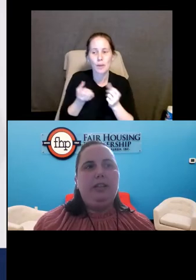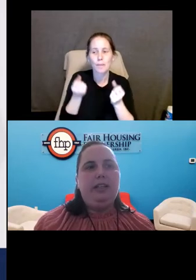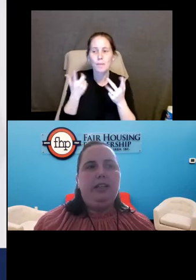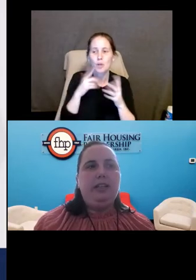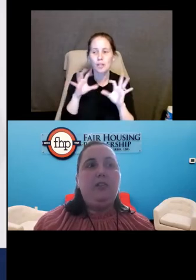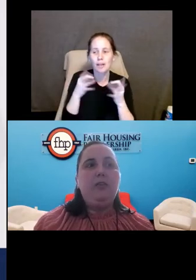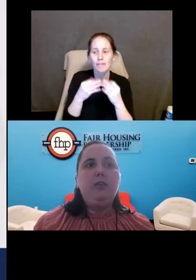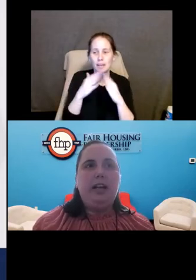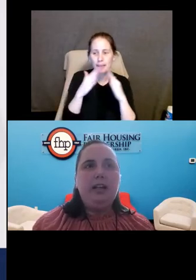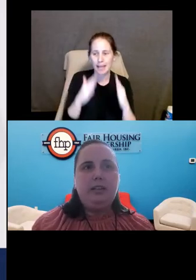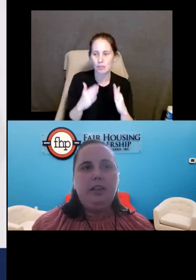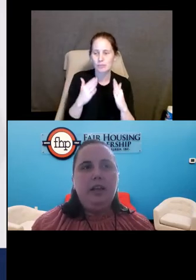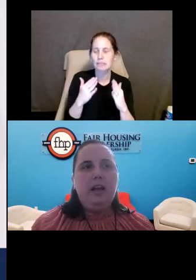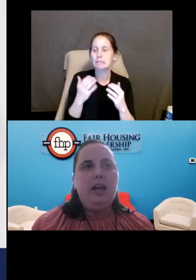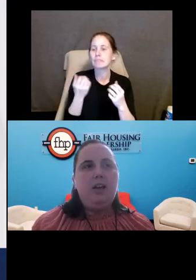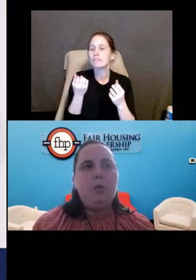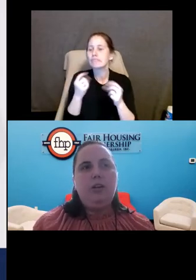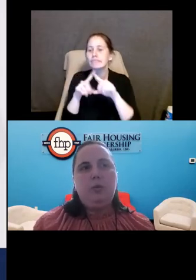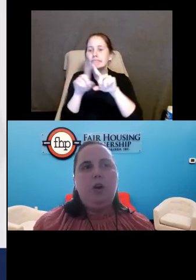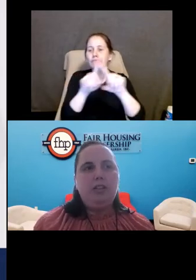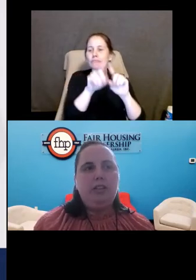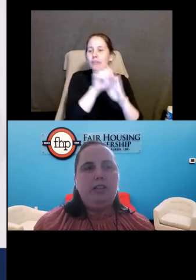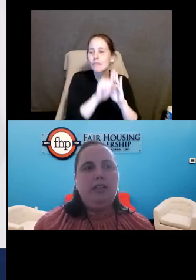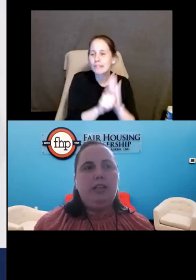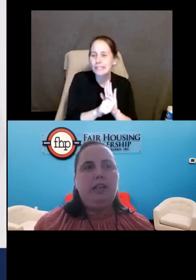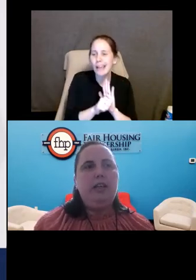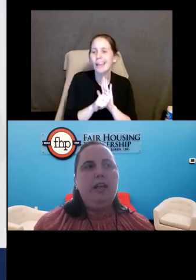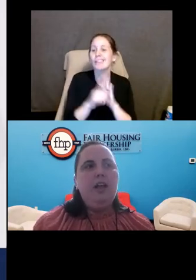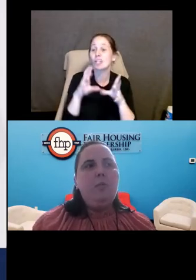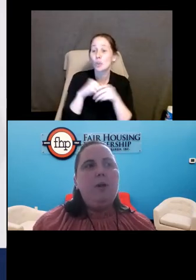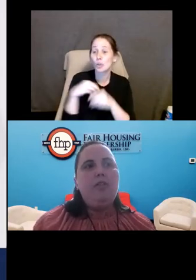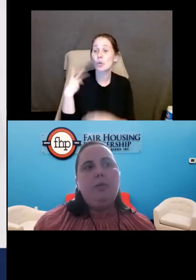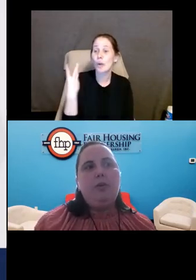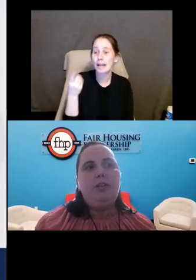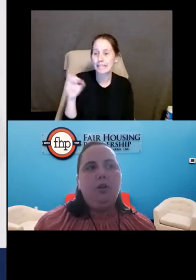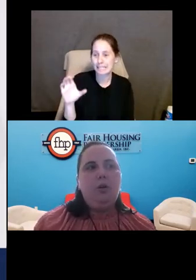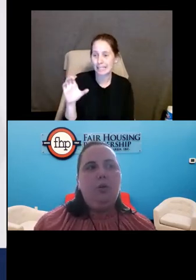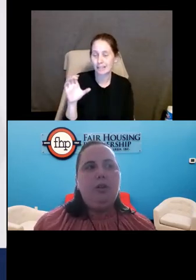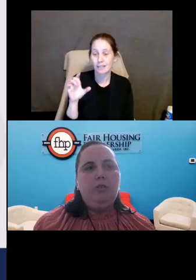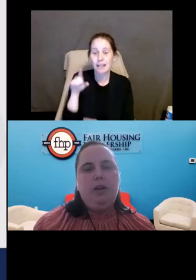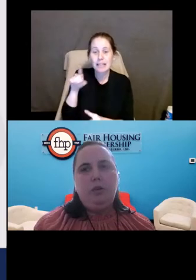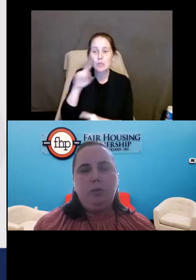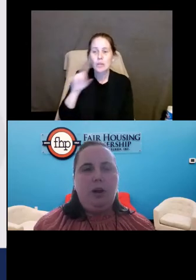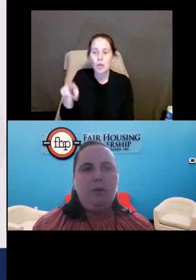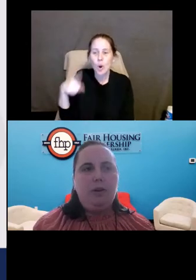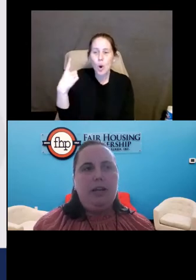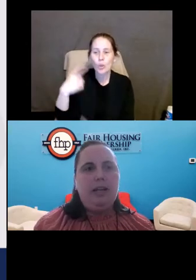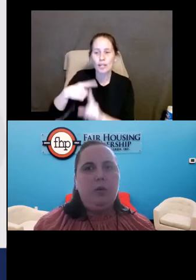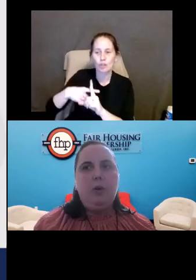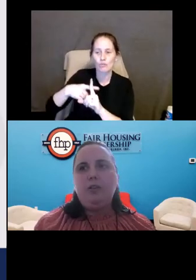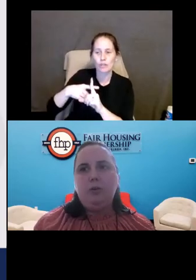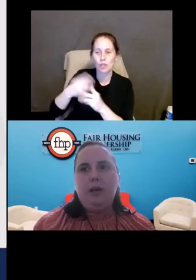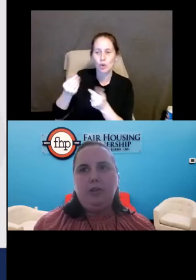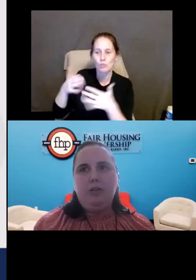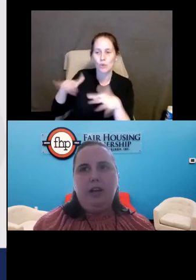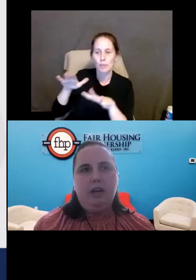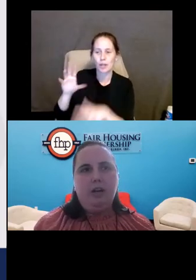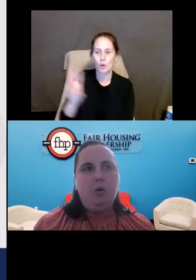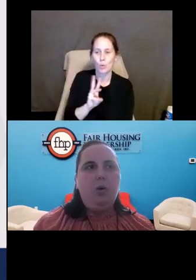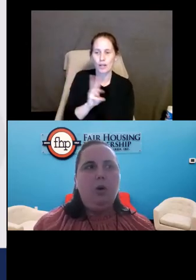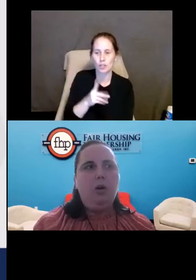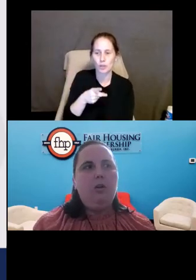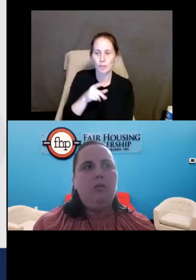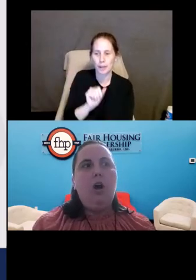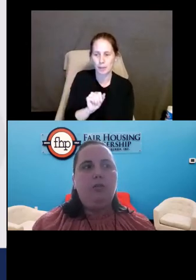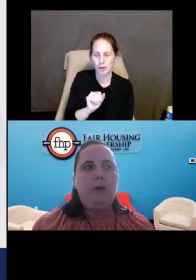housing in several states as well as Washington, D.C. But this was their only rental property in western Pennsylvania